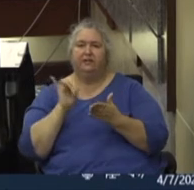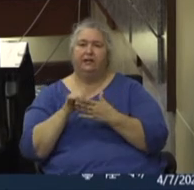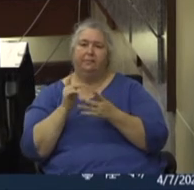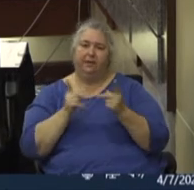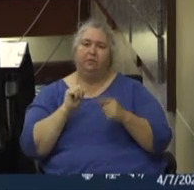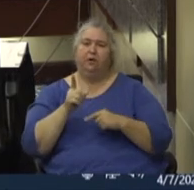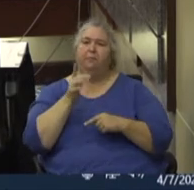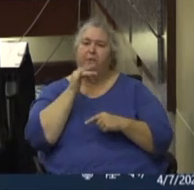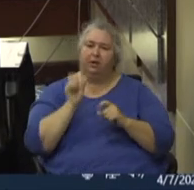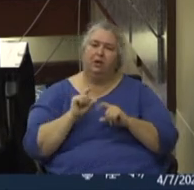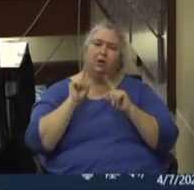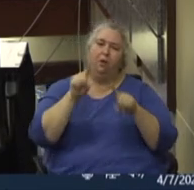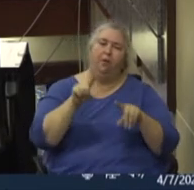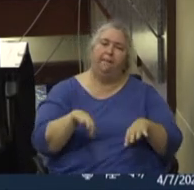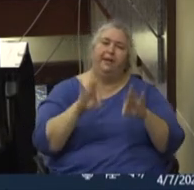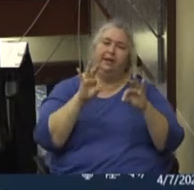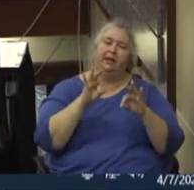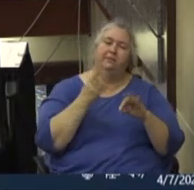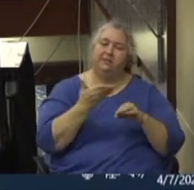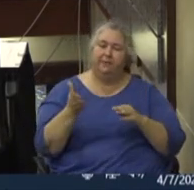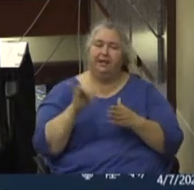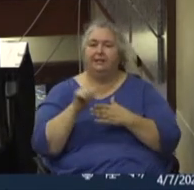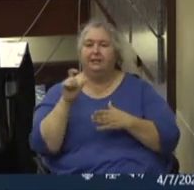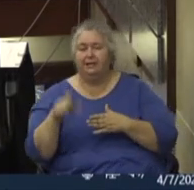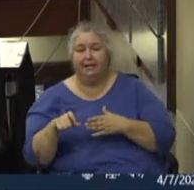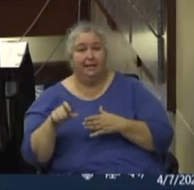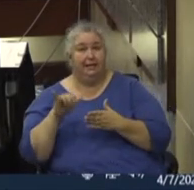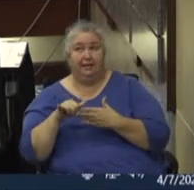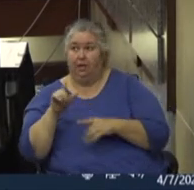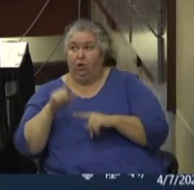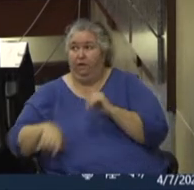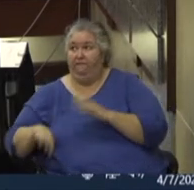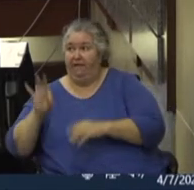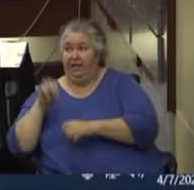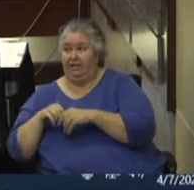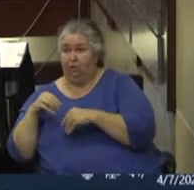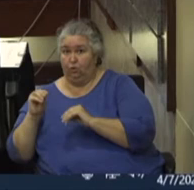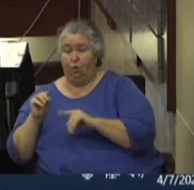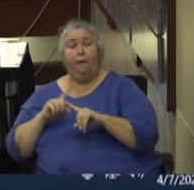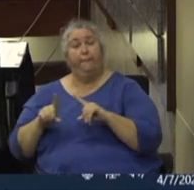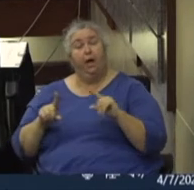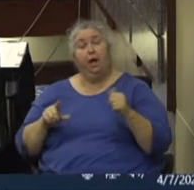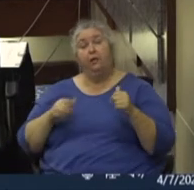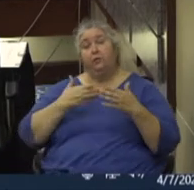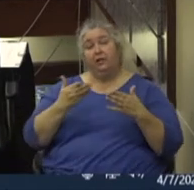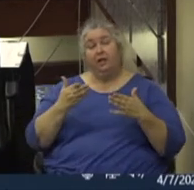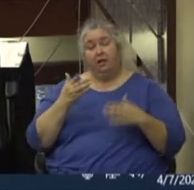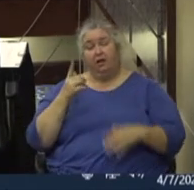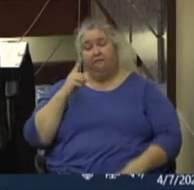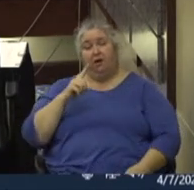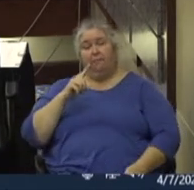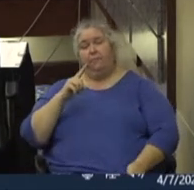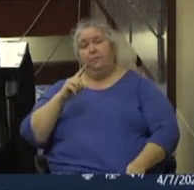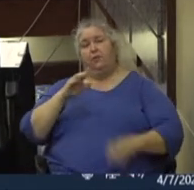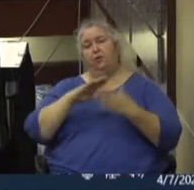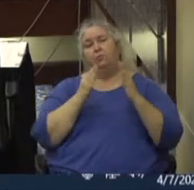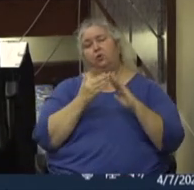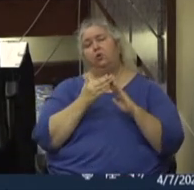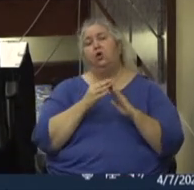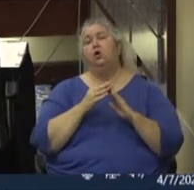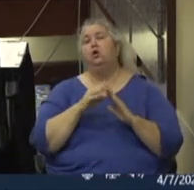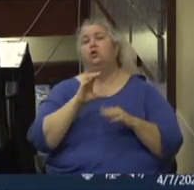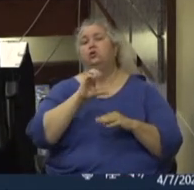pick up the, the supplies that they need that they weren't able to find in the stores. But the other thing is that from a communal standpoint, social media